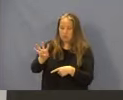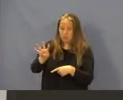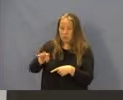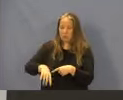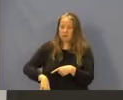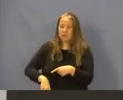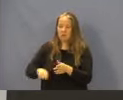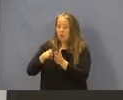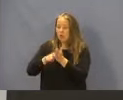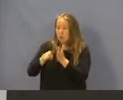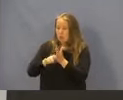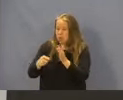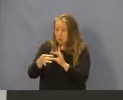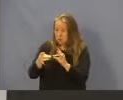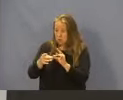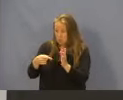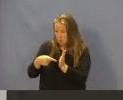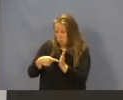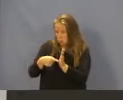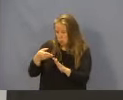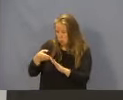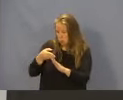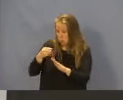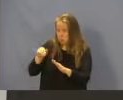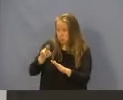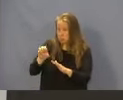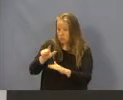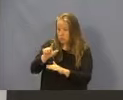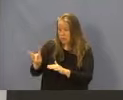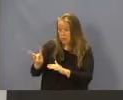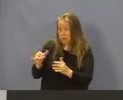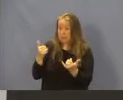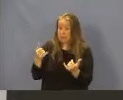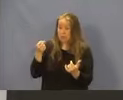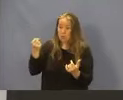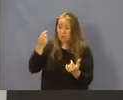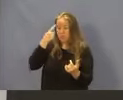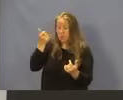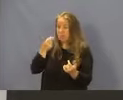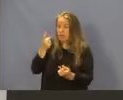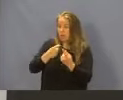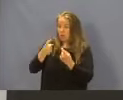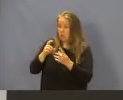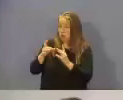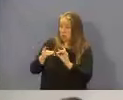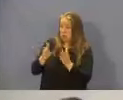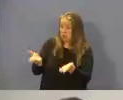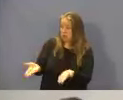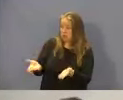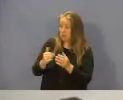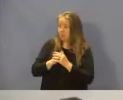with written comments due by June 28th. We'll pause now for any questions or comments.